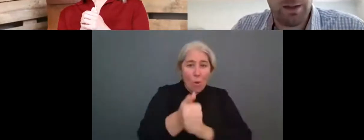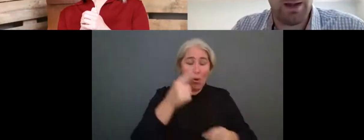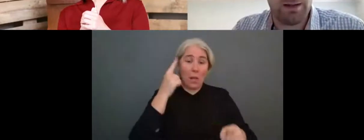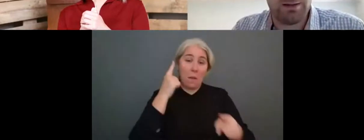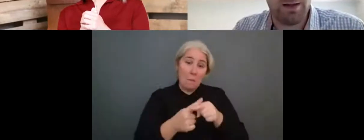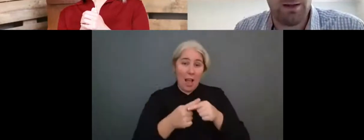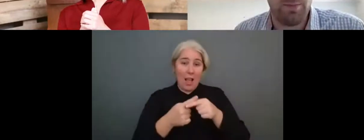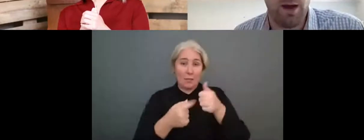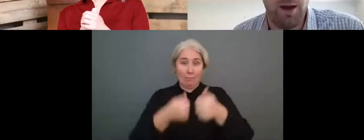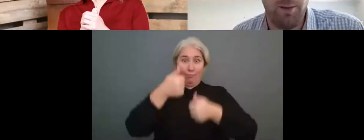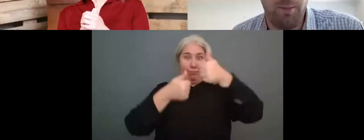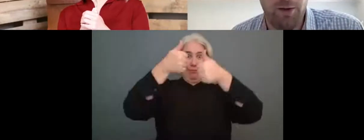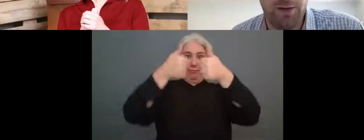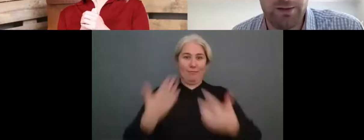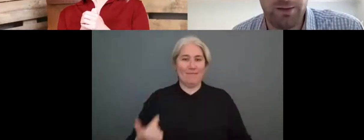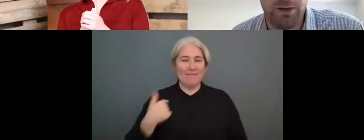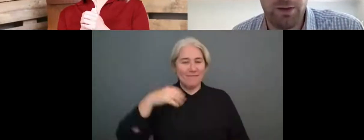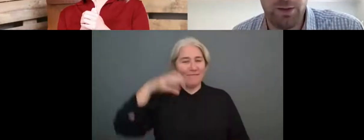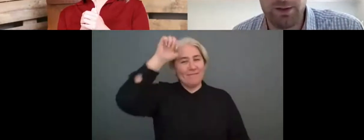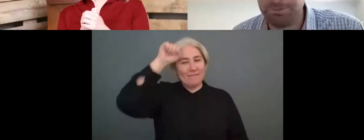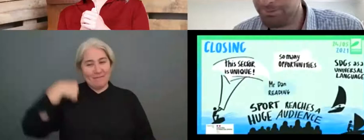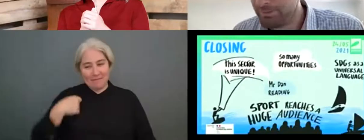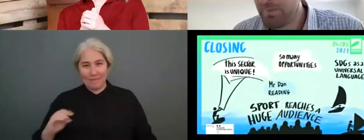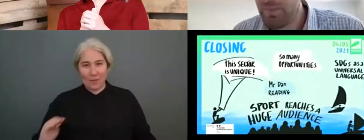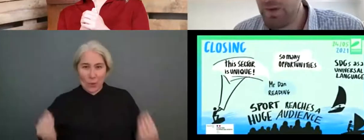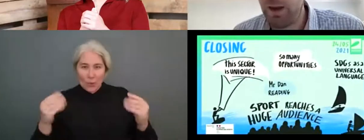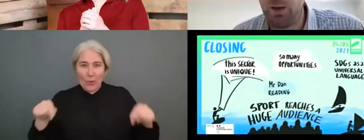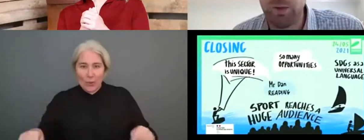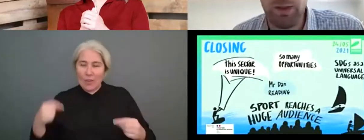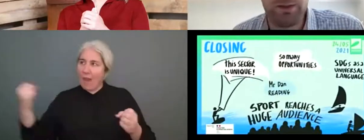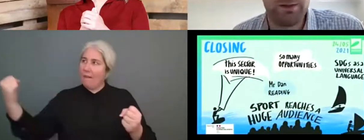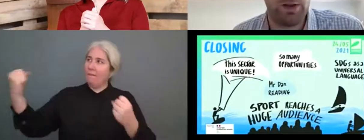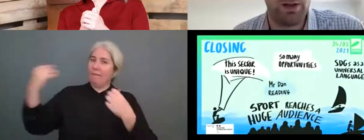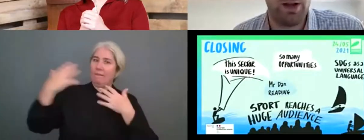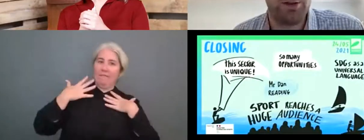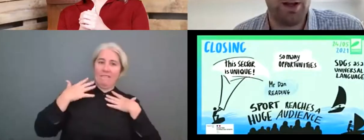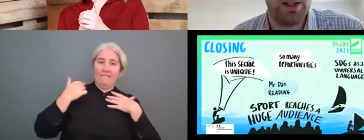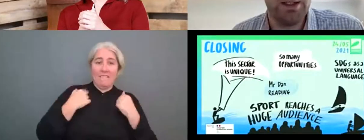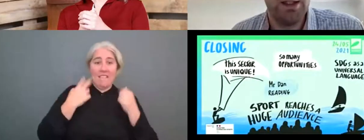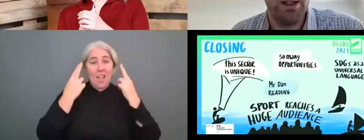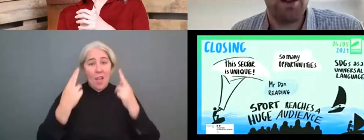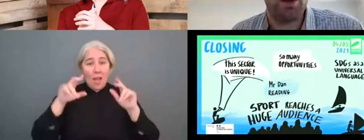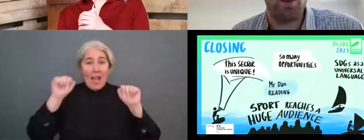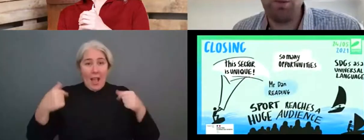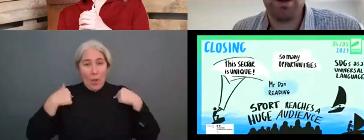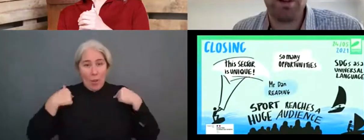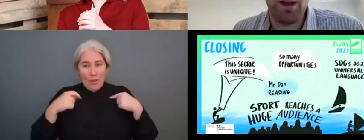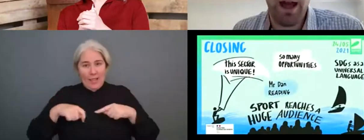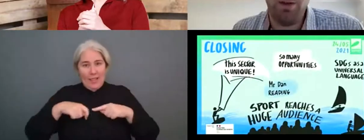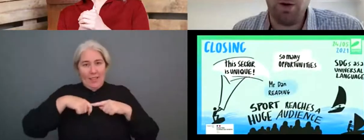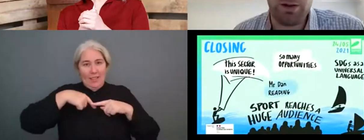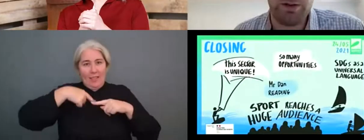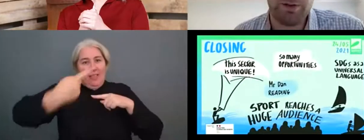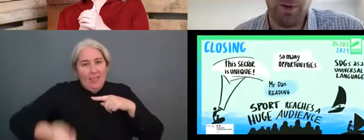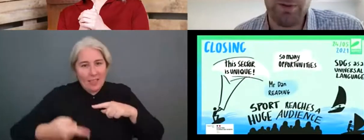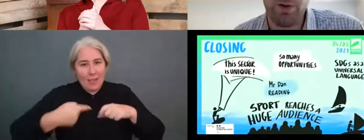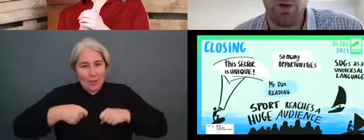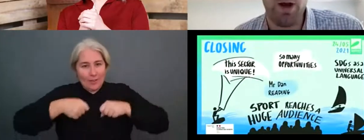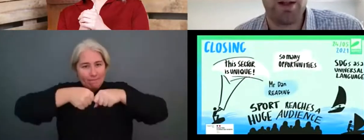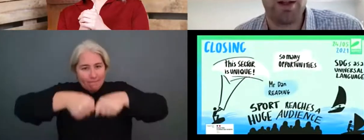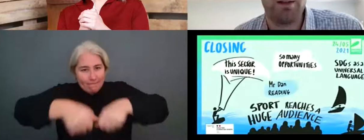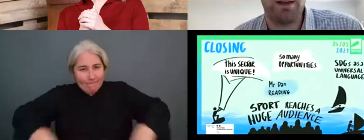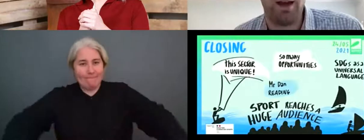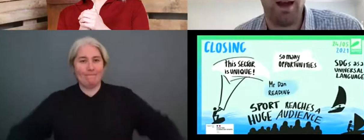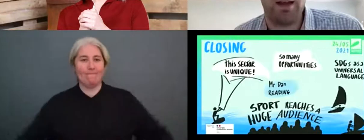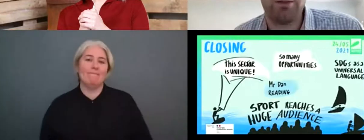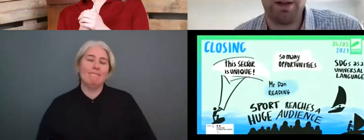particular link as a kid, but, um, hopefully that's something that we can, uh, as I said, we can nurture. So, so we monitor how our audience responds to